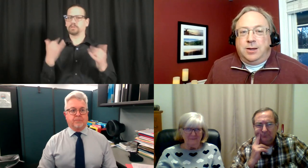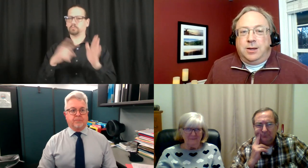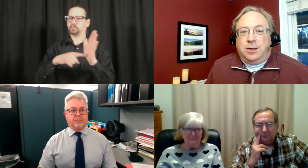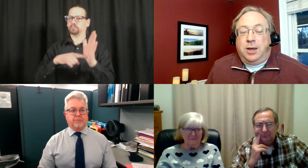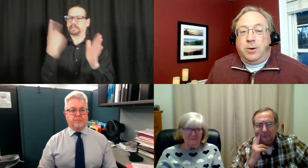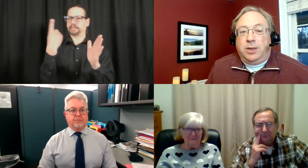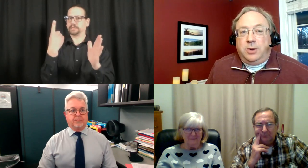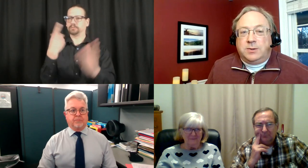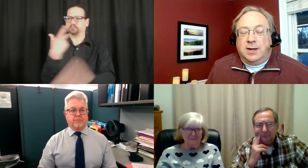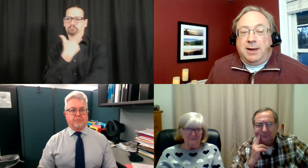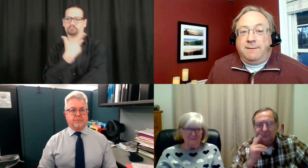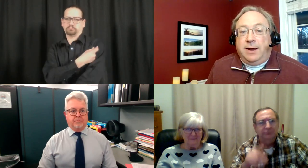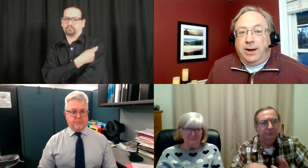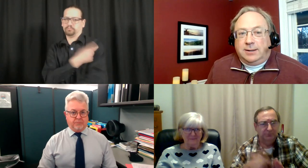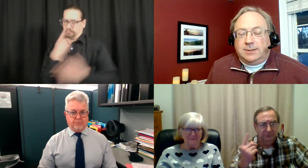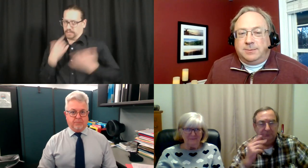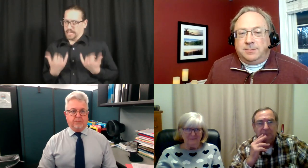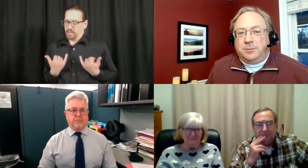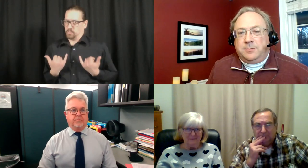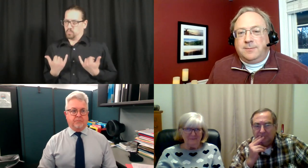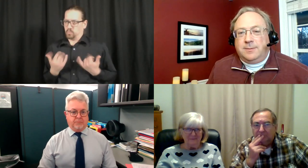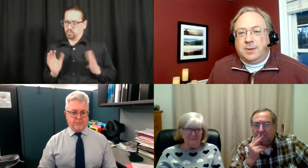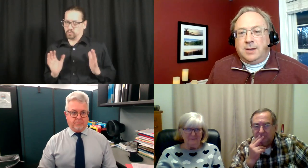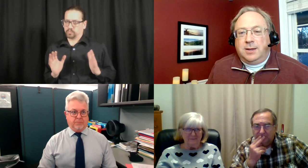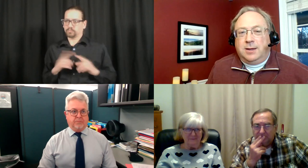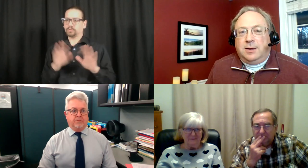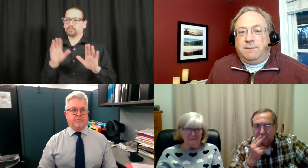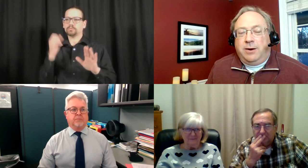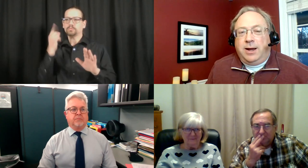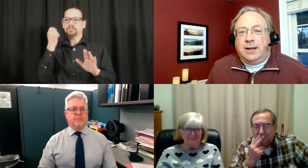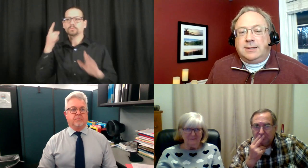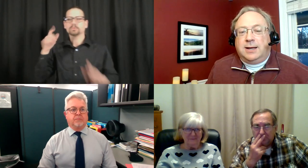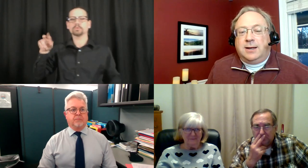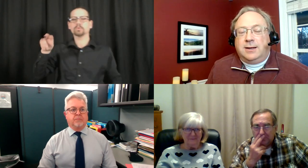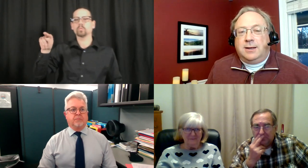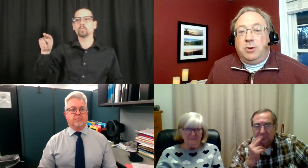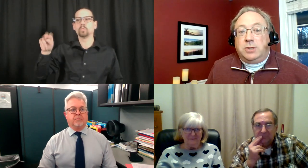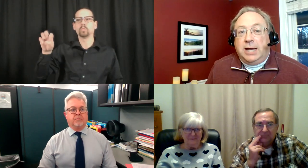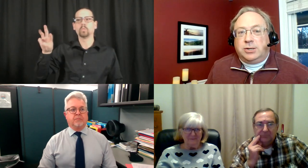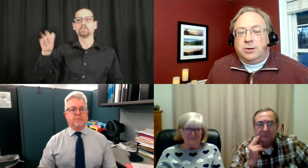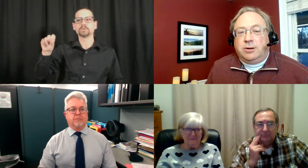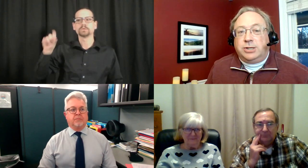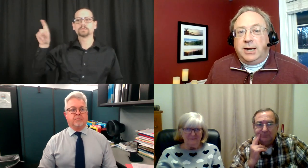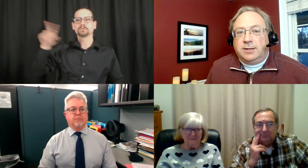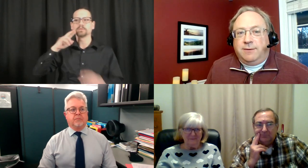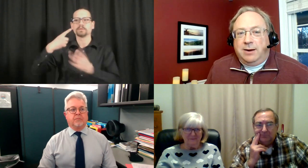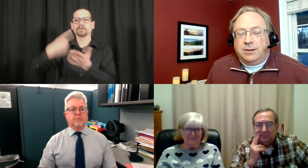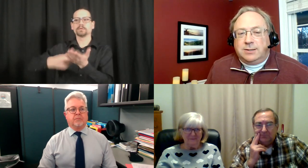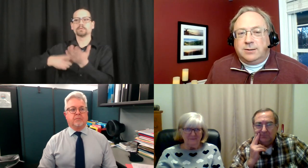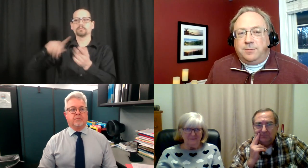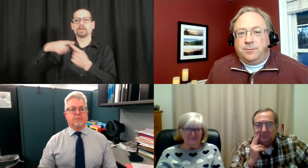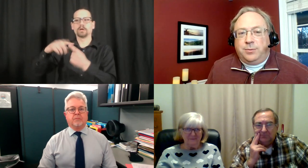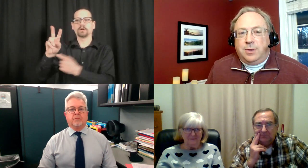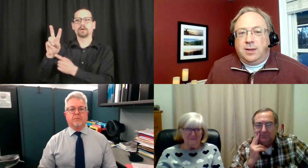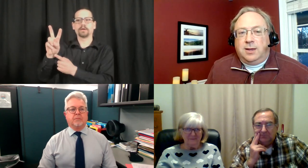However, you hear in the news about a variant. A variant is a mutation or a change in the